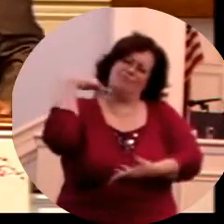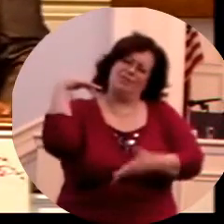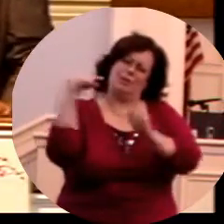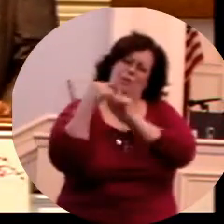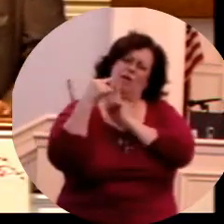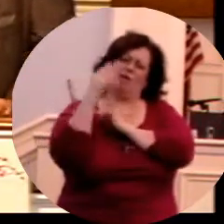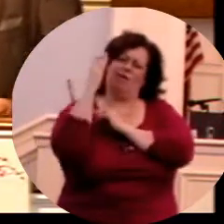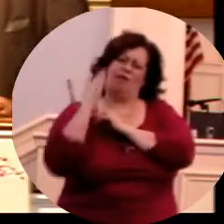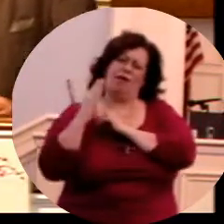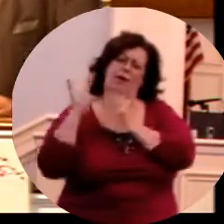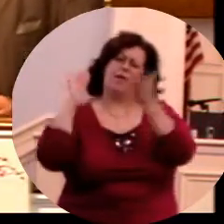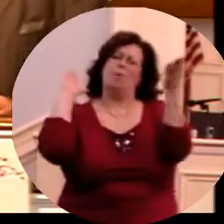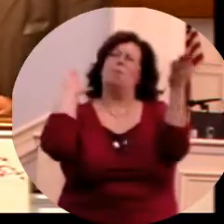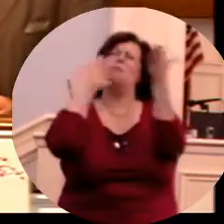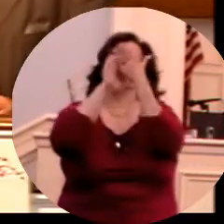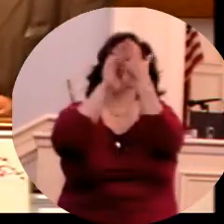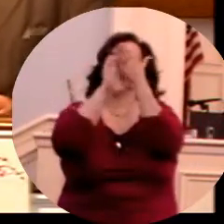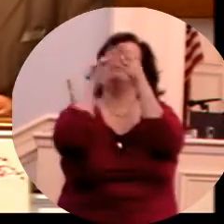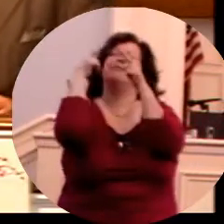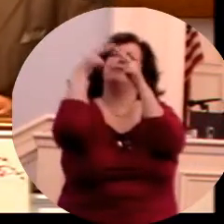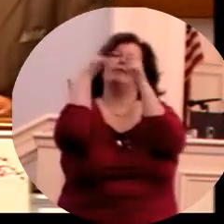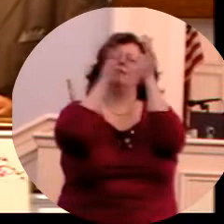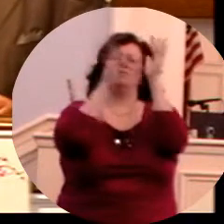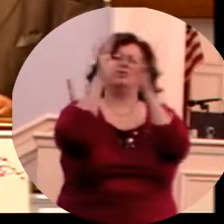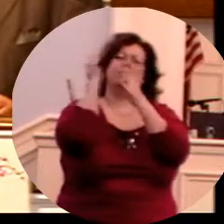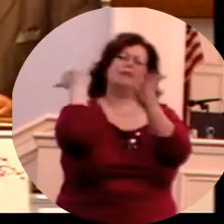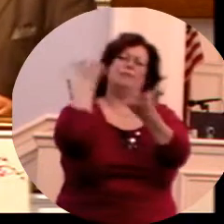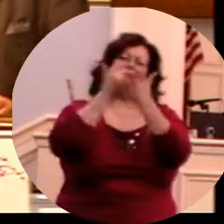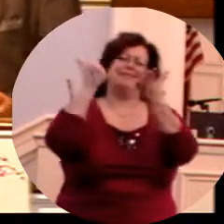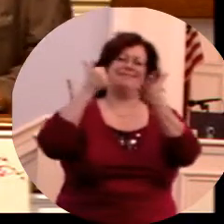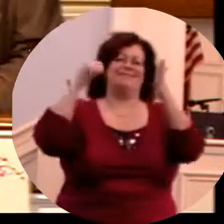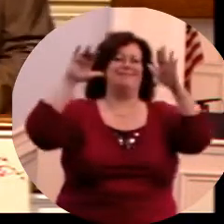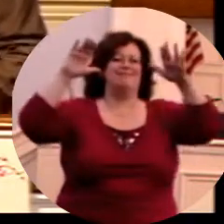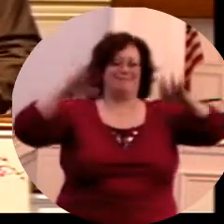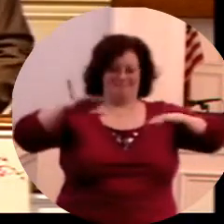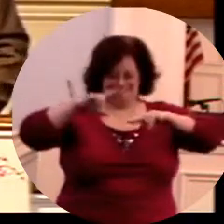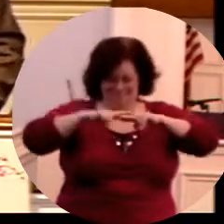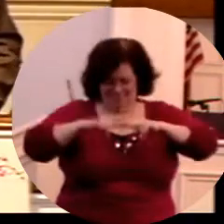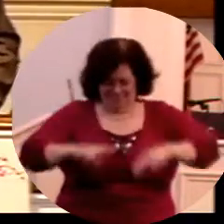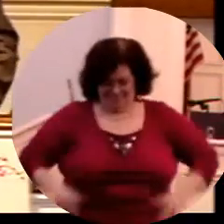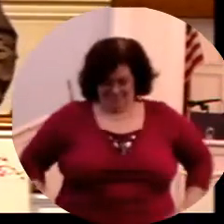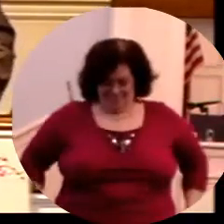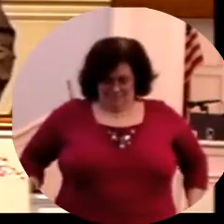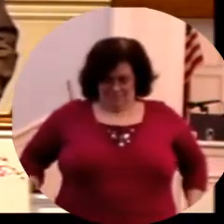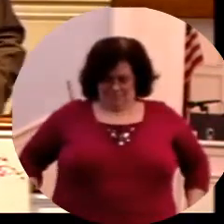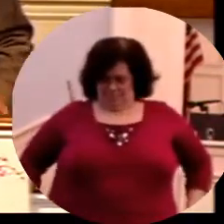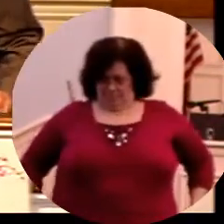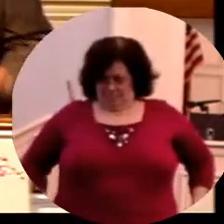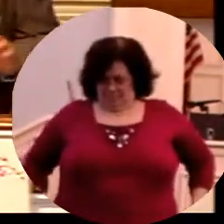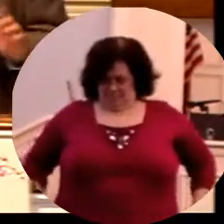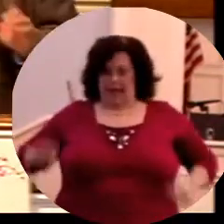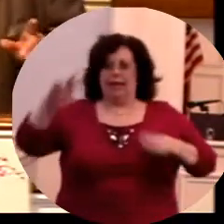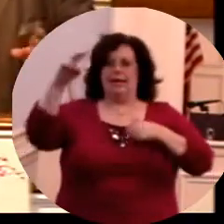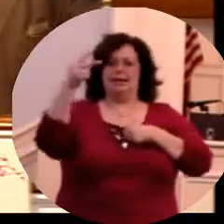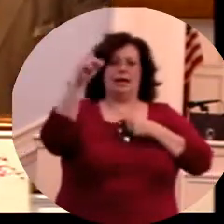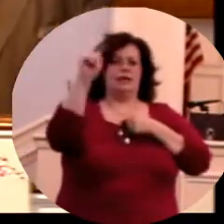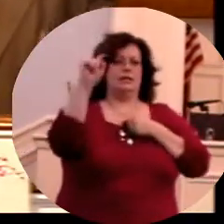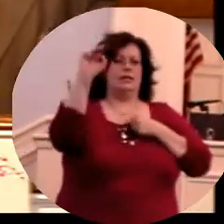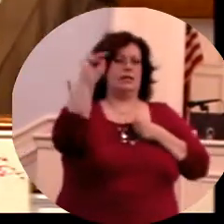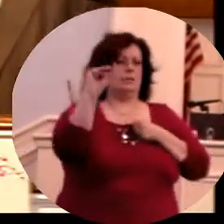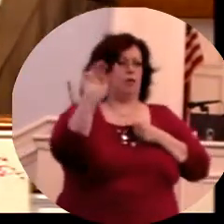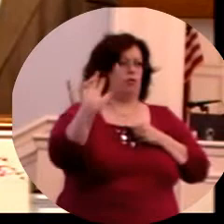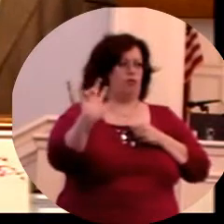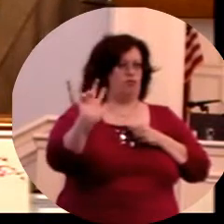time, and the word of God today, we'll praise you for it in Jesus' name, amen. Thank you today, and I appreciate that.